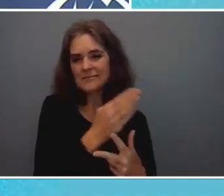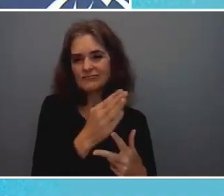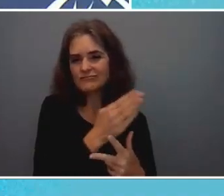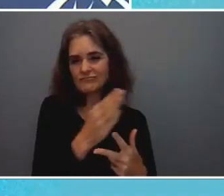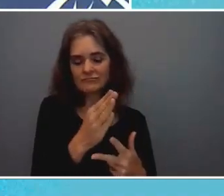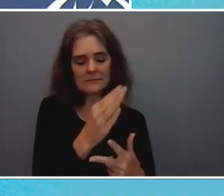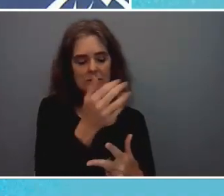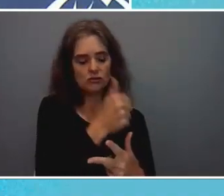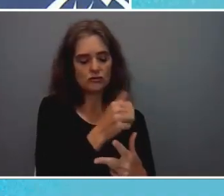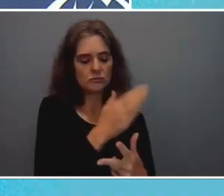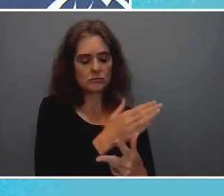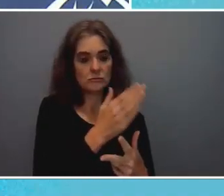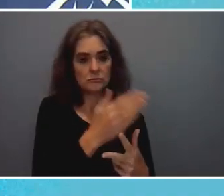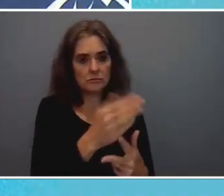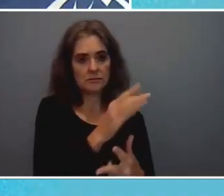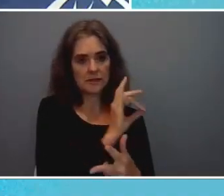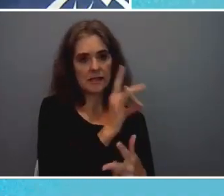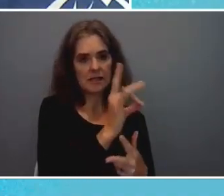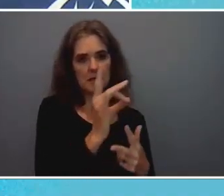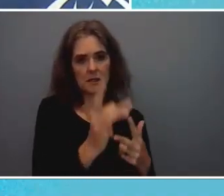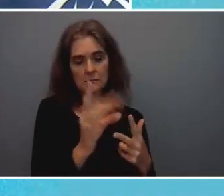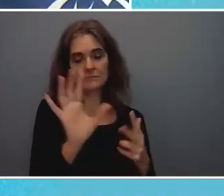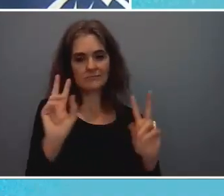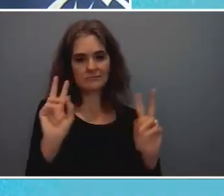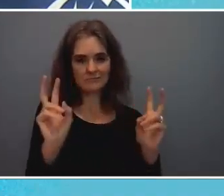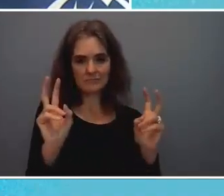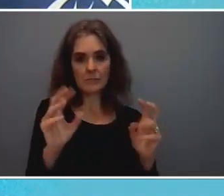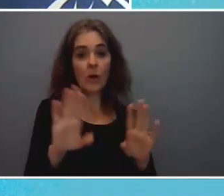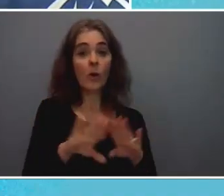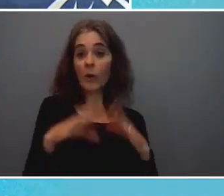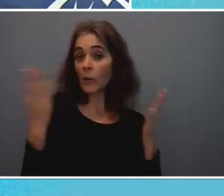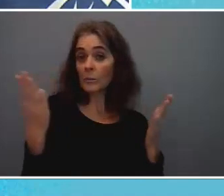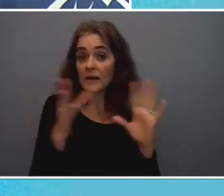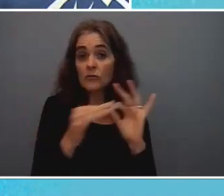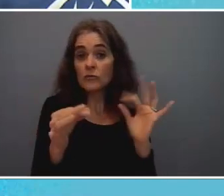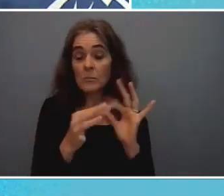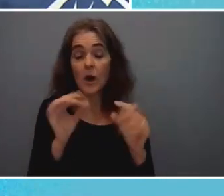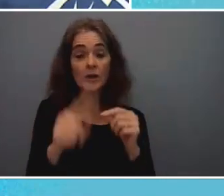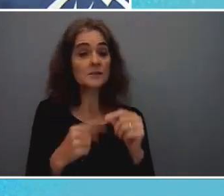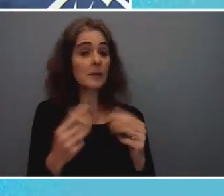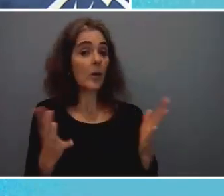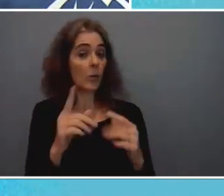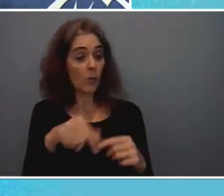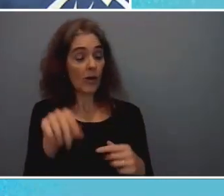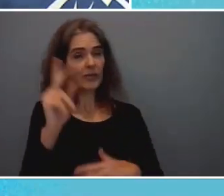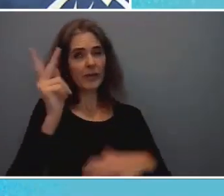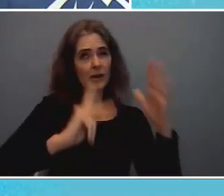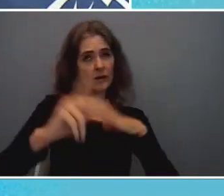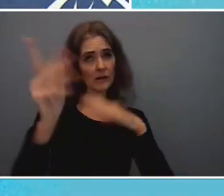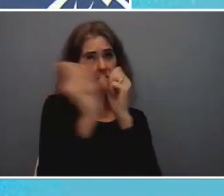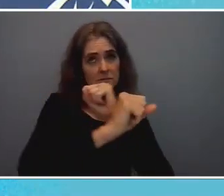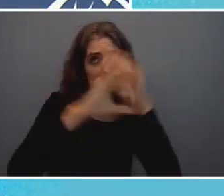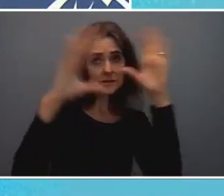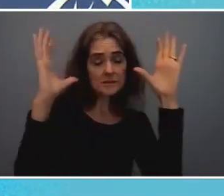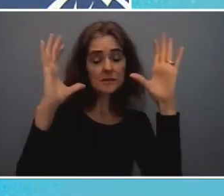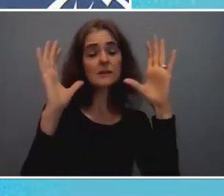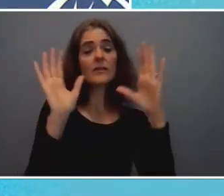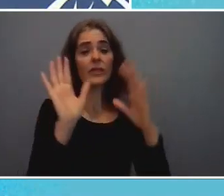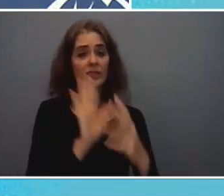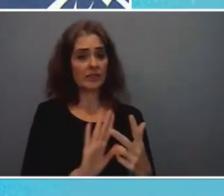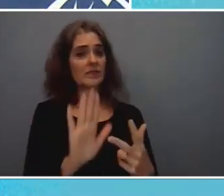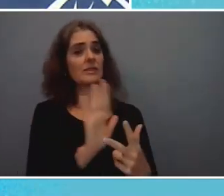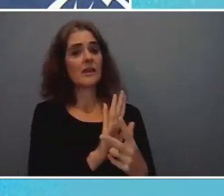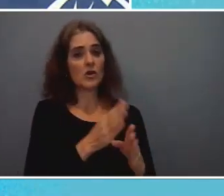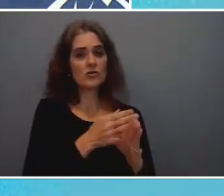to give some opening remarks about what they see in their in their relative fields